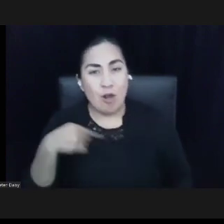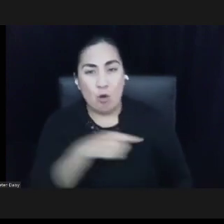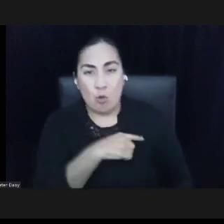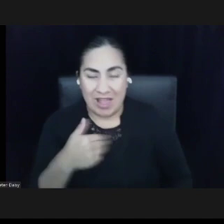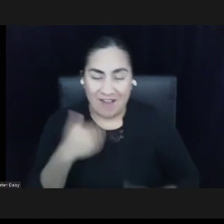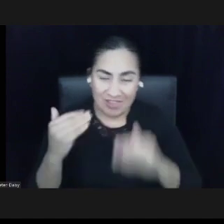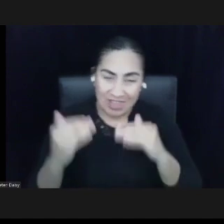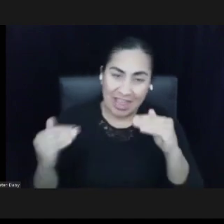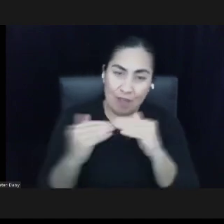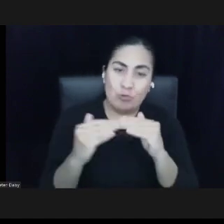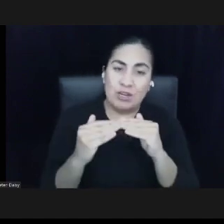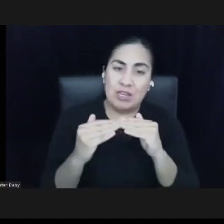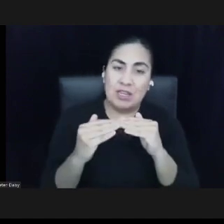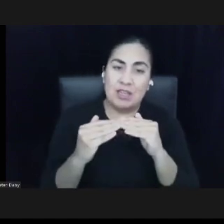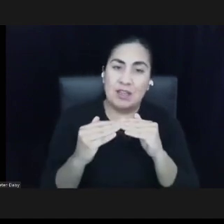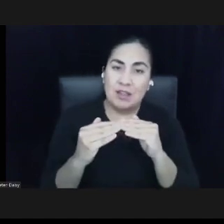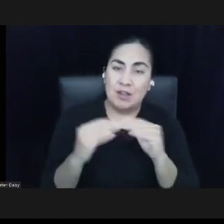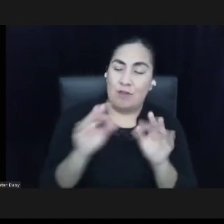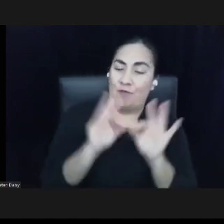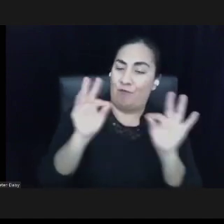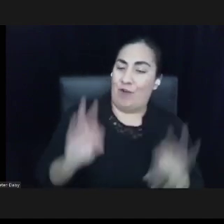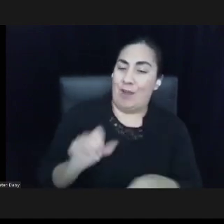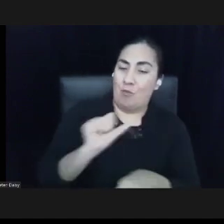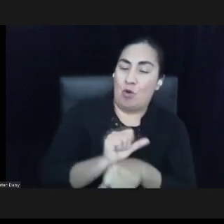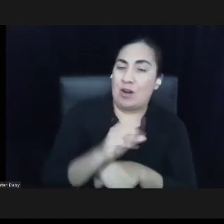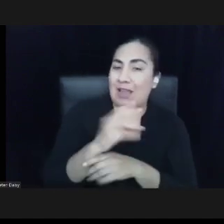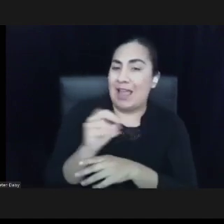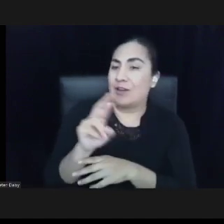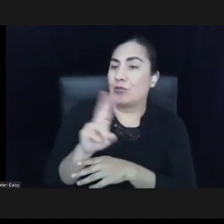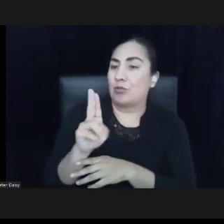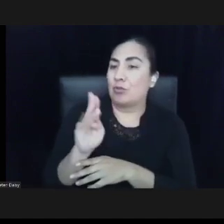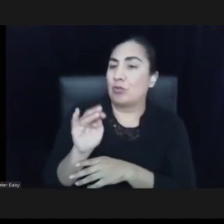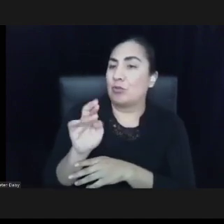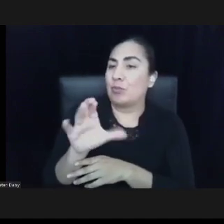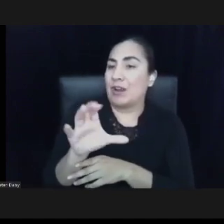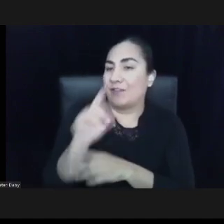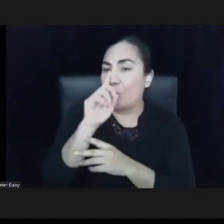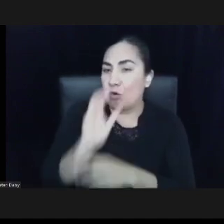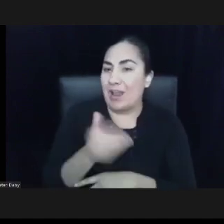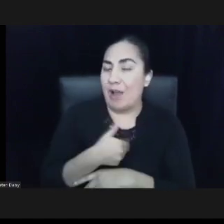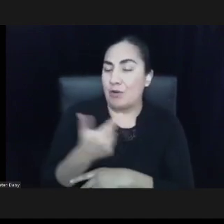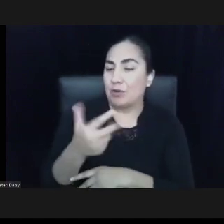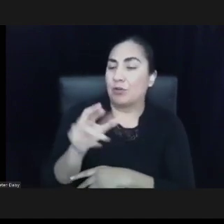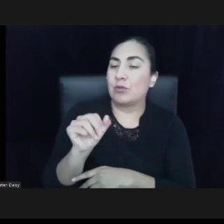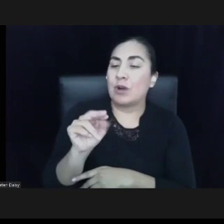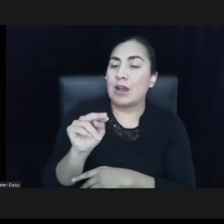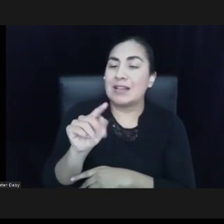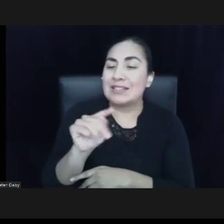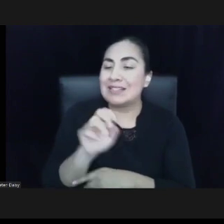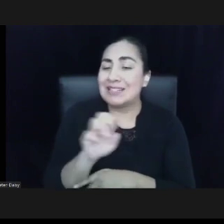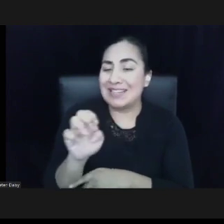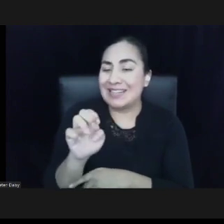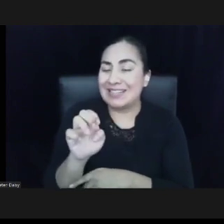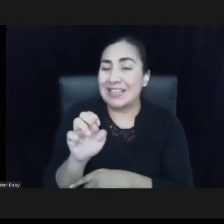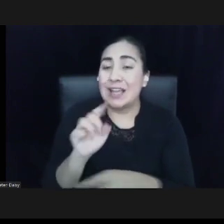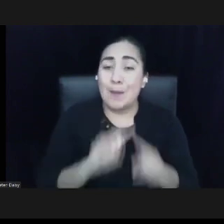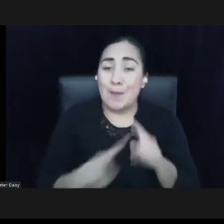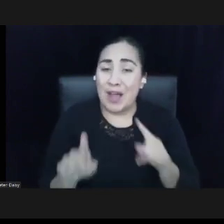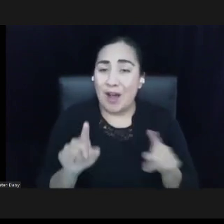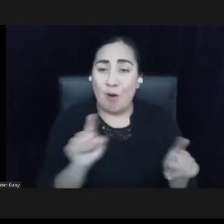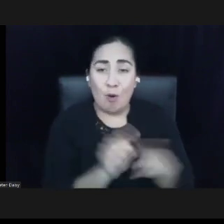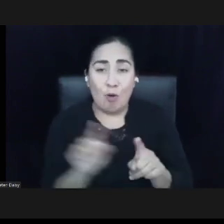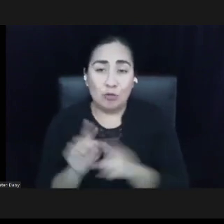the equity rubric for our grantees. But as I mentioned, we also created a framework